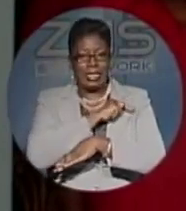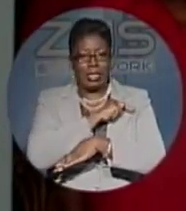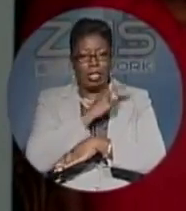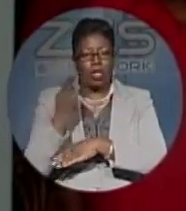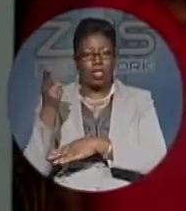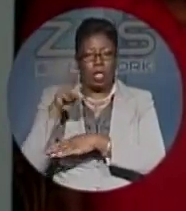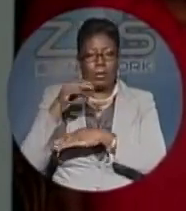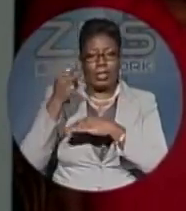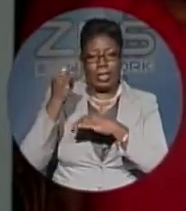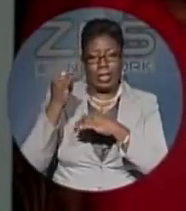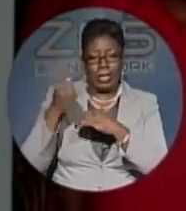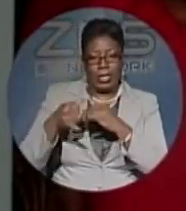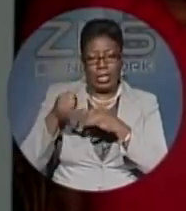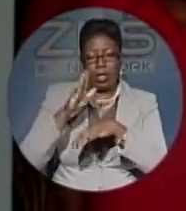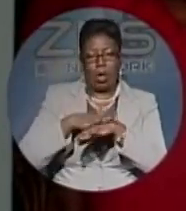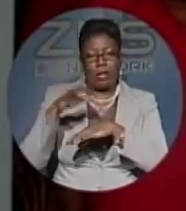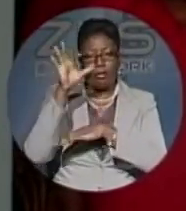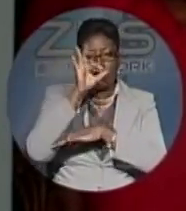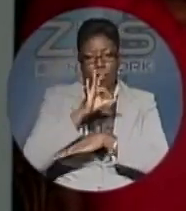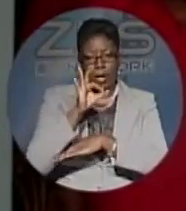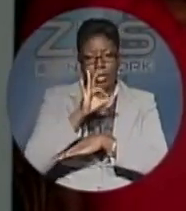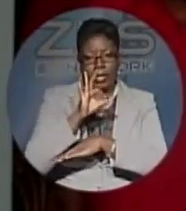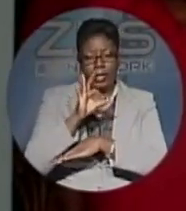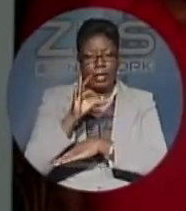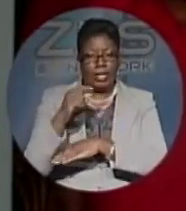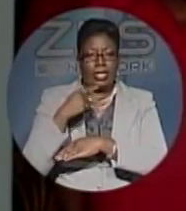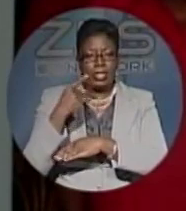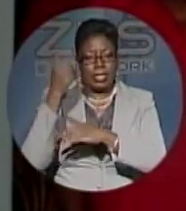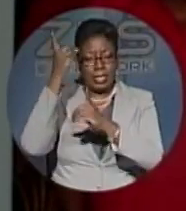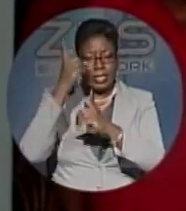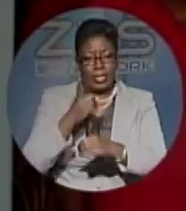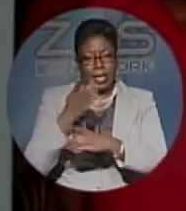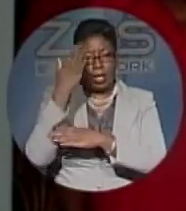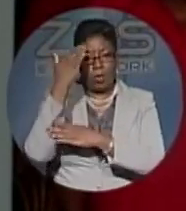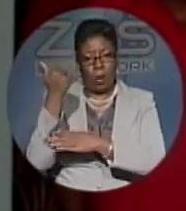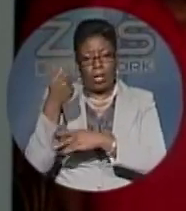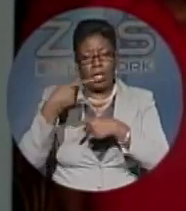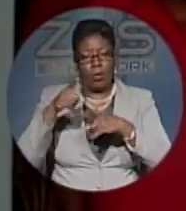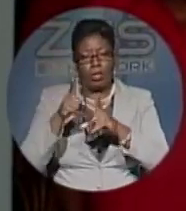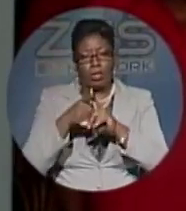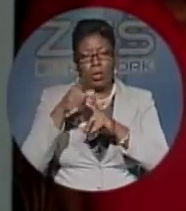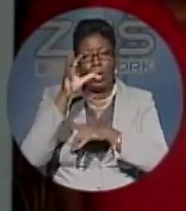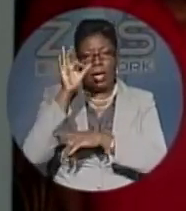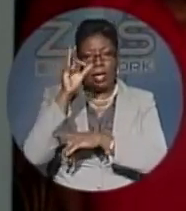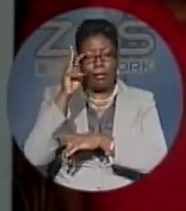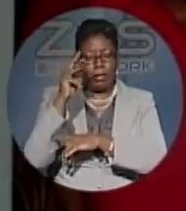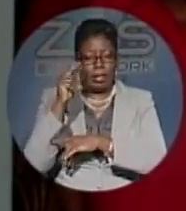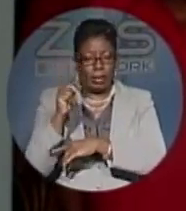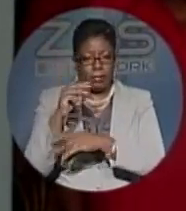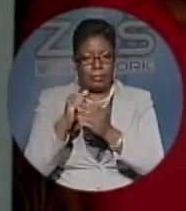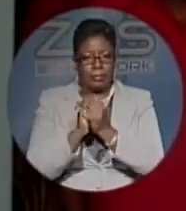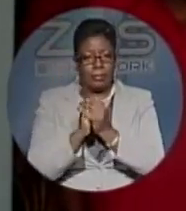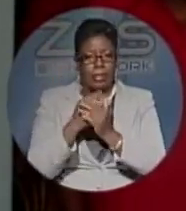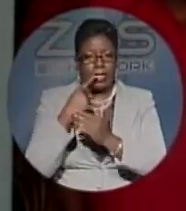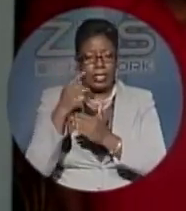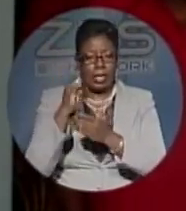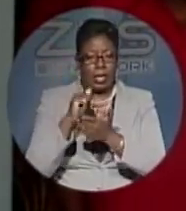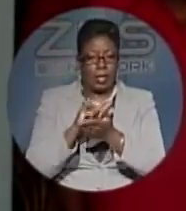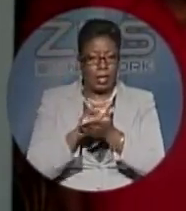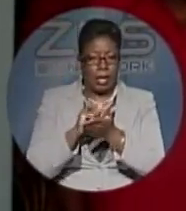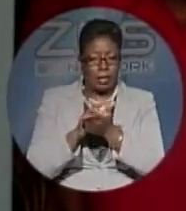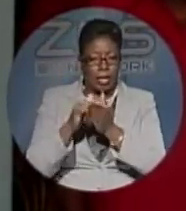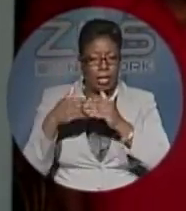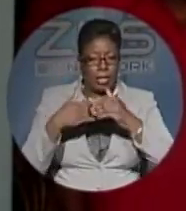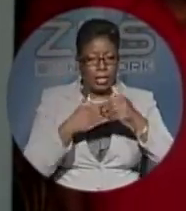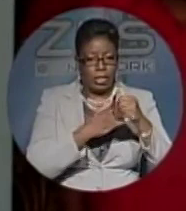nominated late Friday, told us why he decided the FNM ticket was best. The key thing is dealing with leadership and action, and